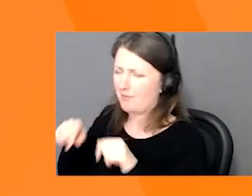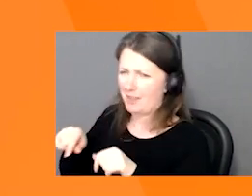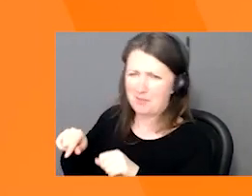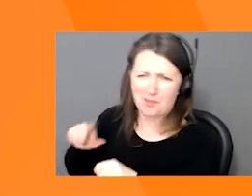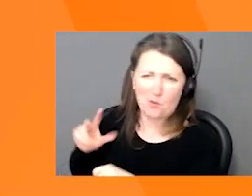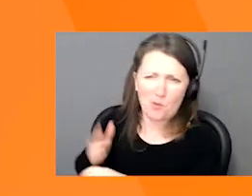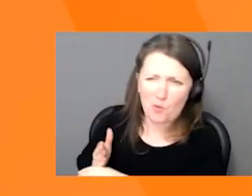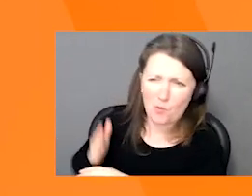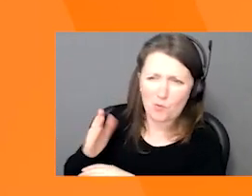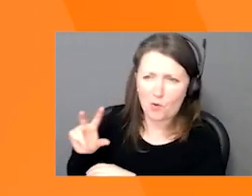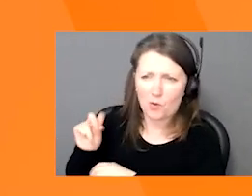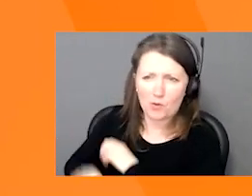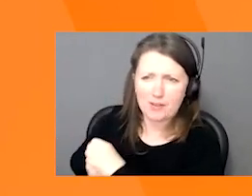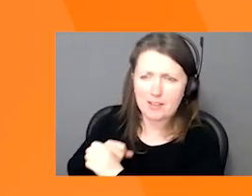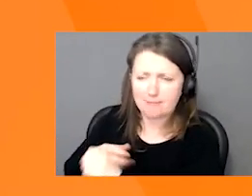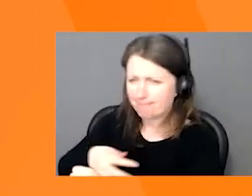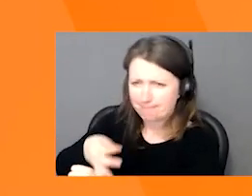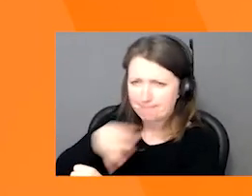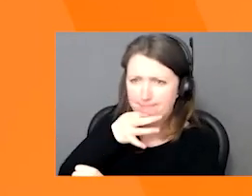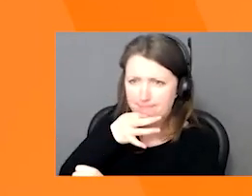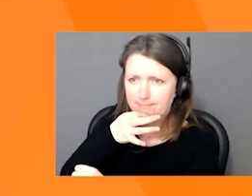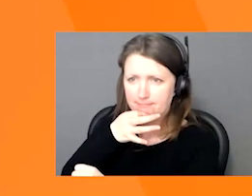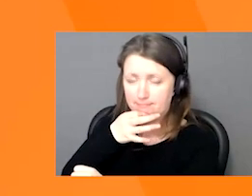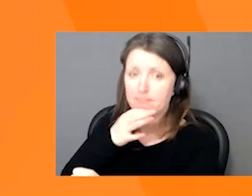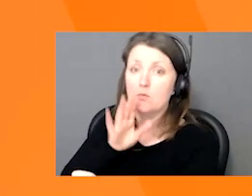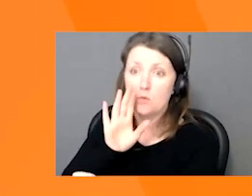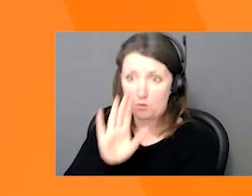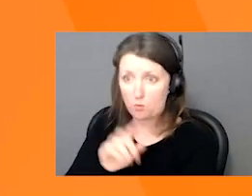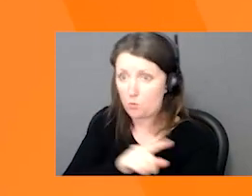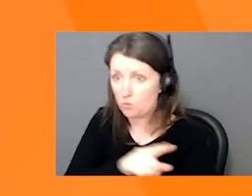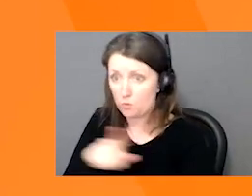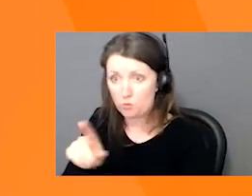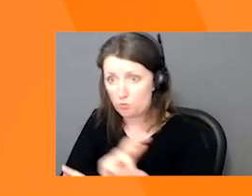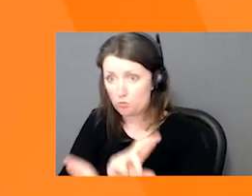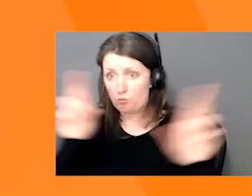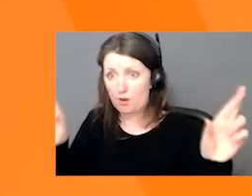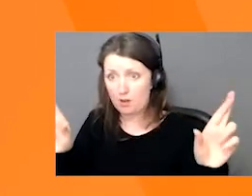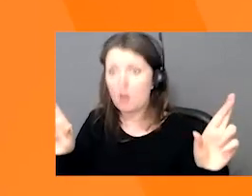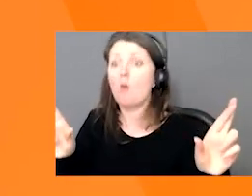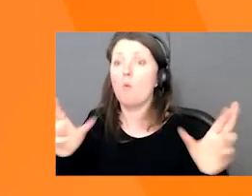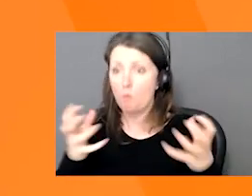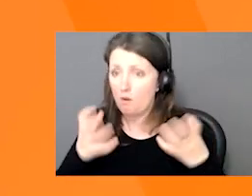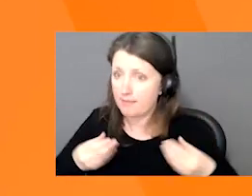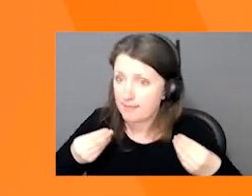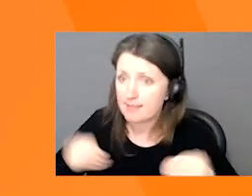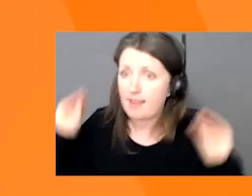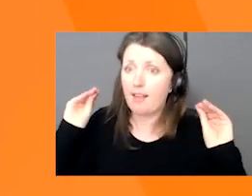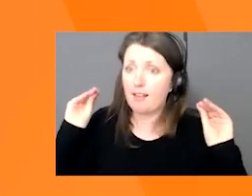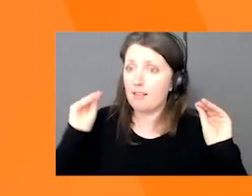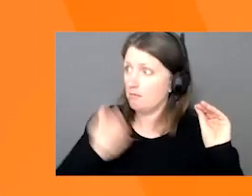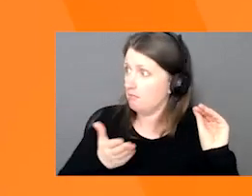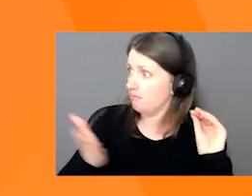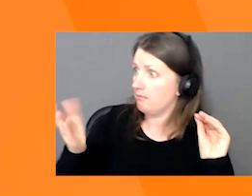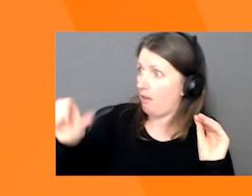years and the point is when you are ready to trade and when you are in a place where you